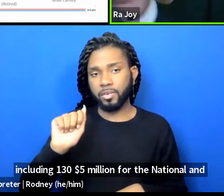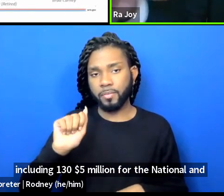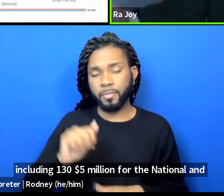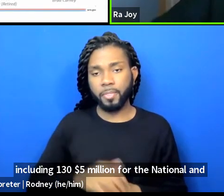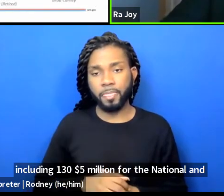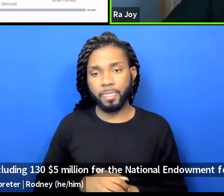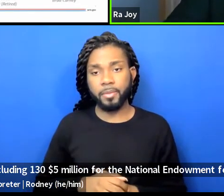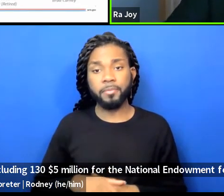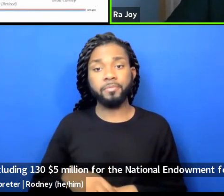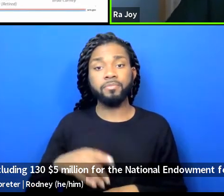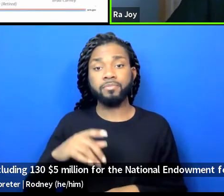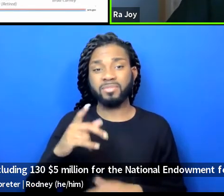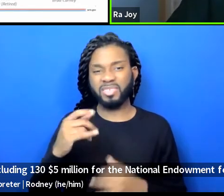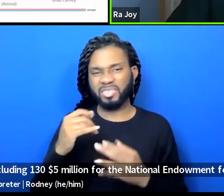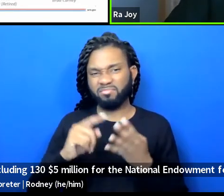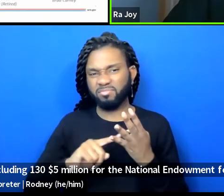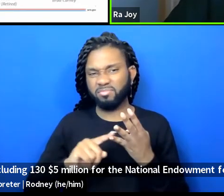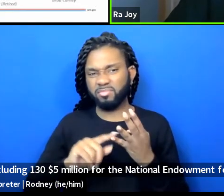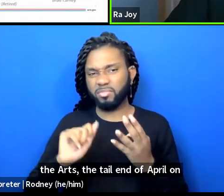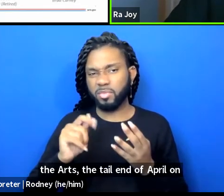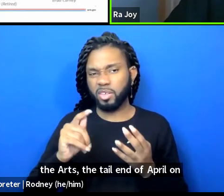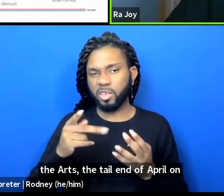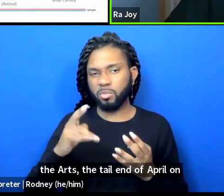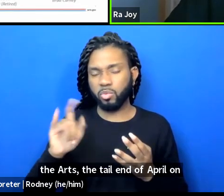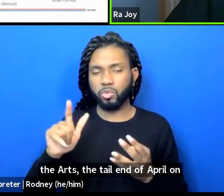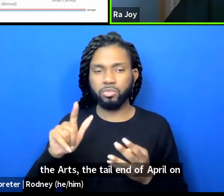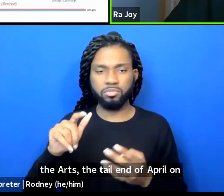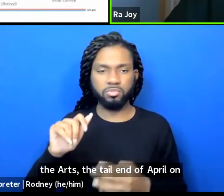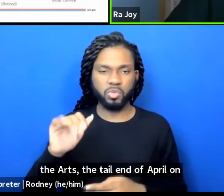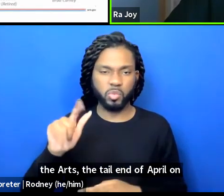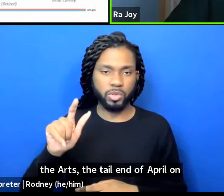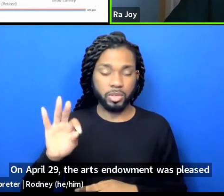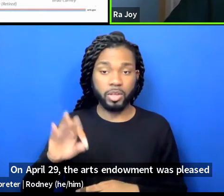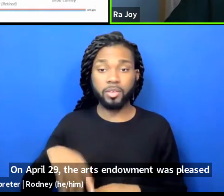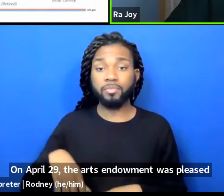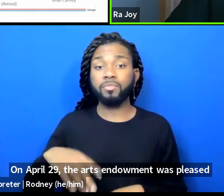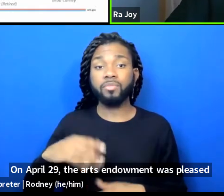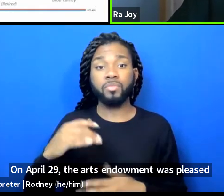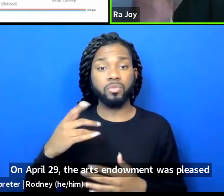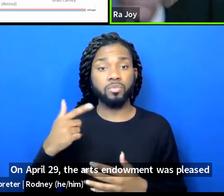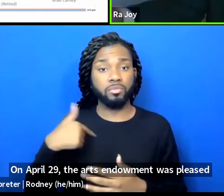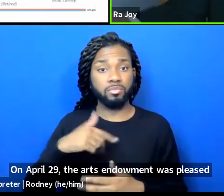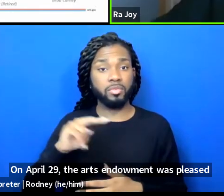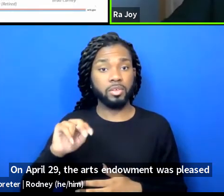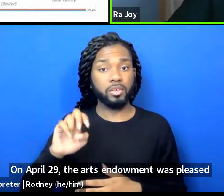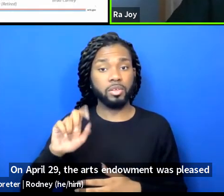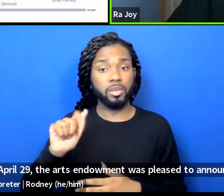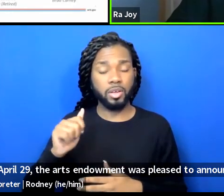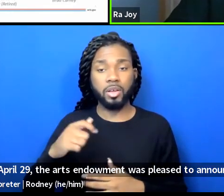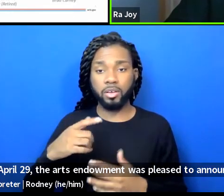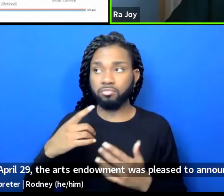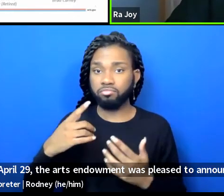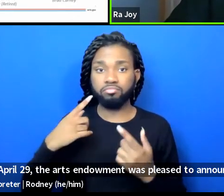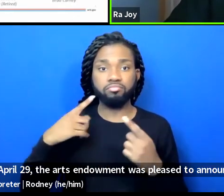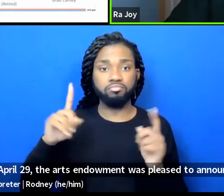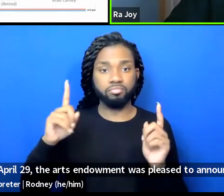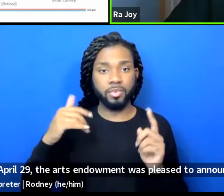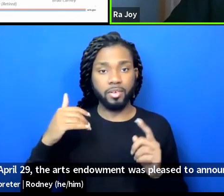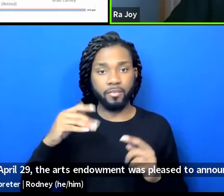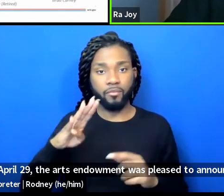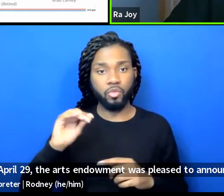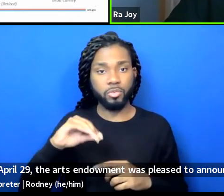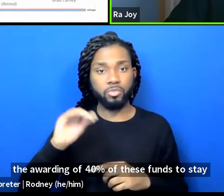At the tail end of April, on April 29, the Arts Endowment was pleased to announce the awarding of 40% of these funds programs